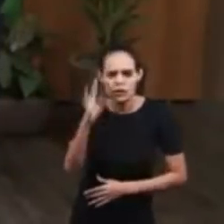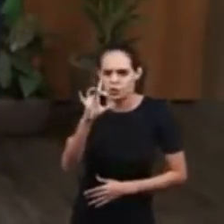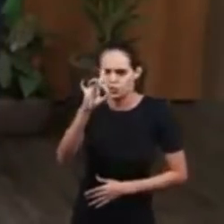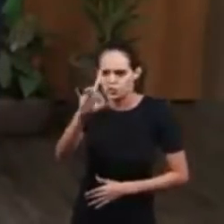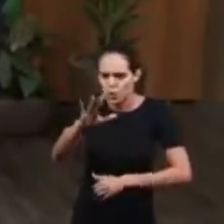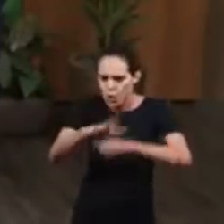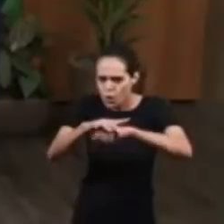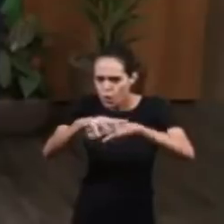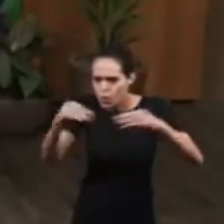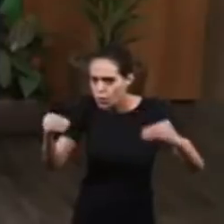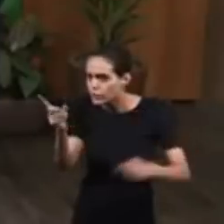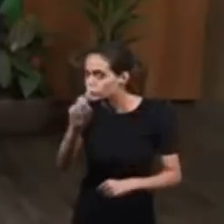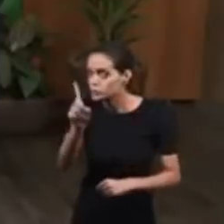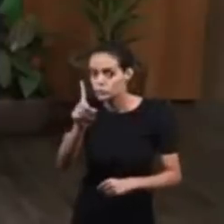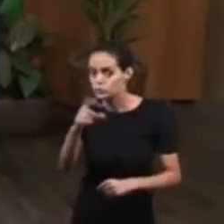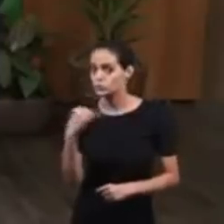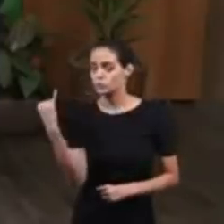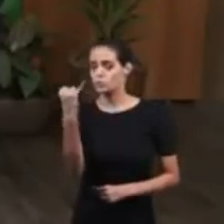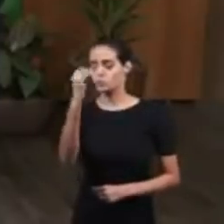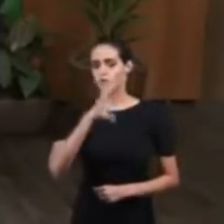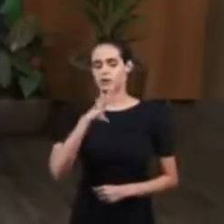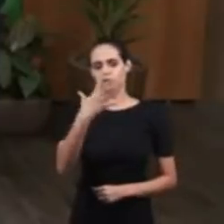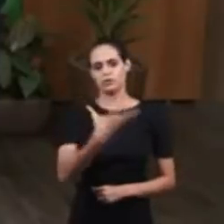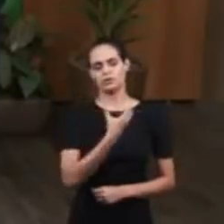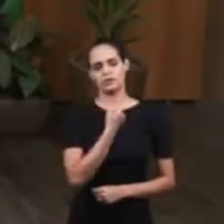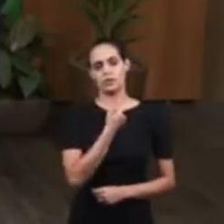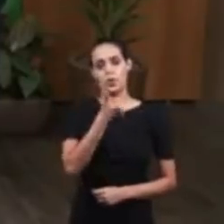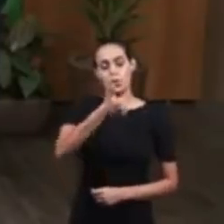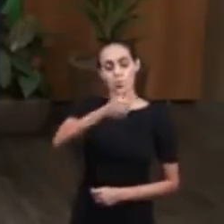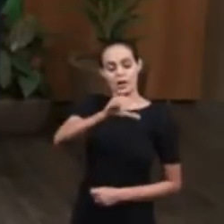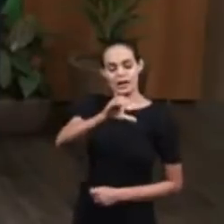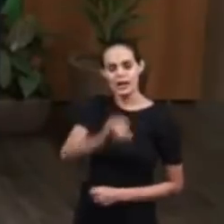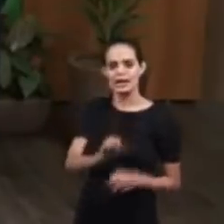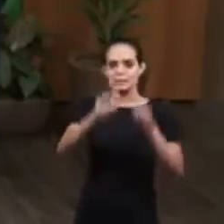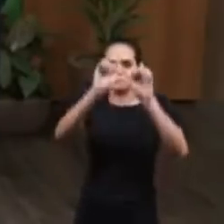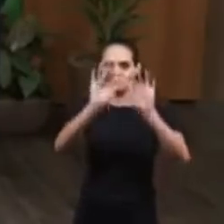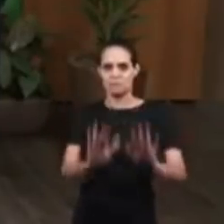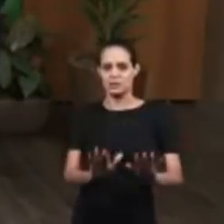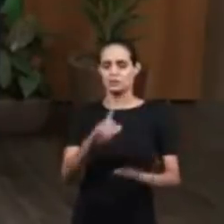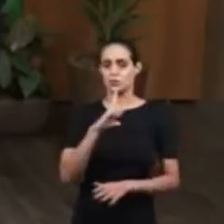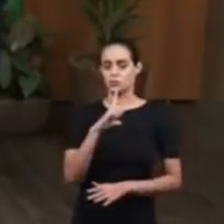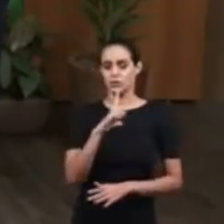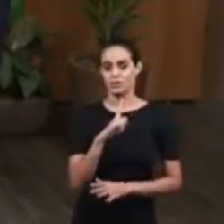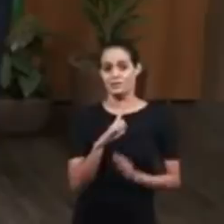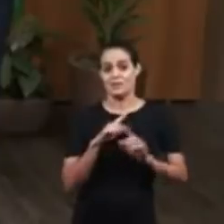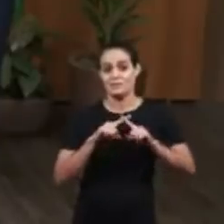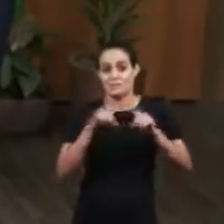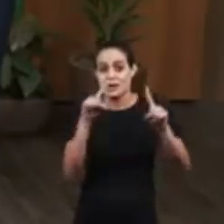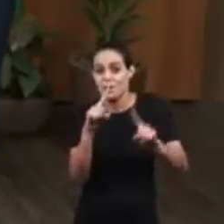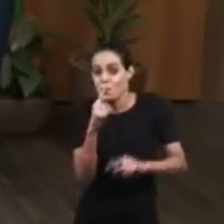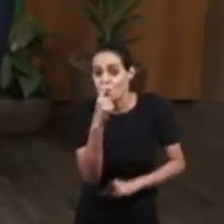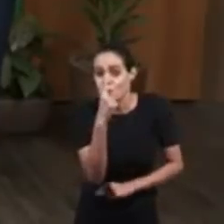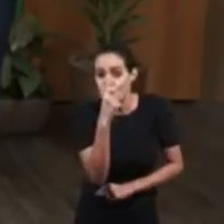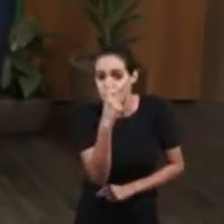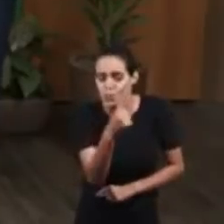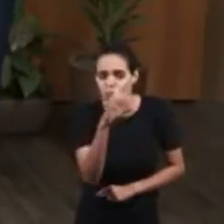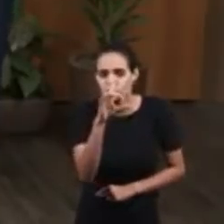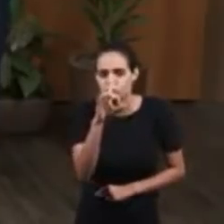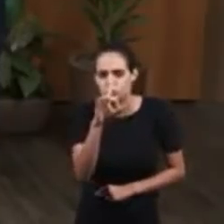healing. Ten received the blessing, but only one valued the blessing of salvation.